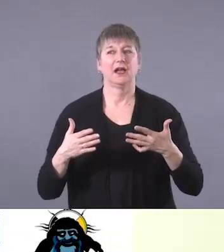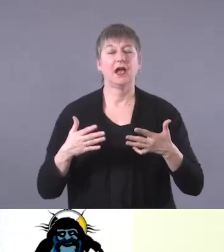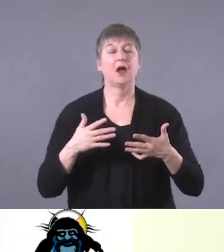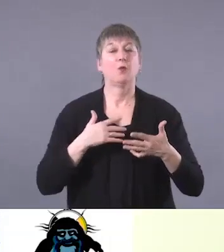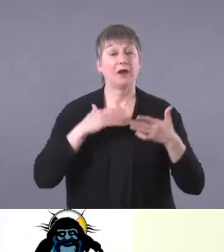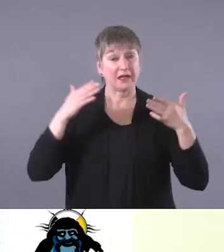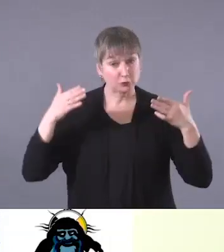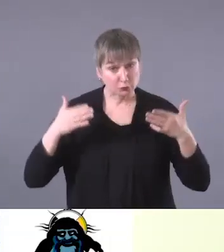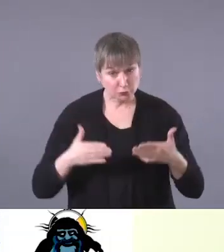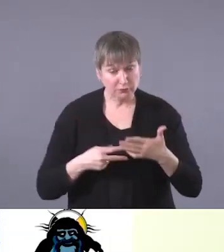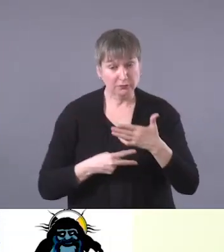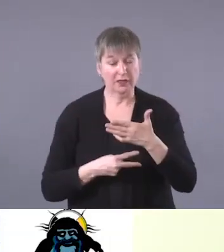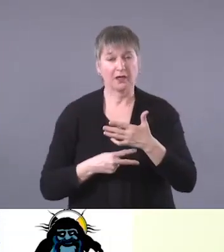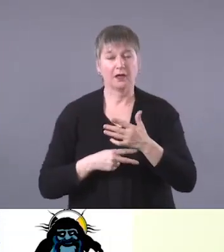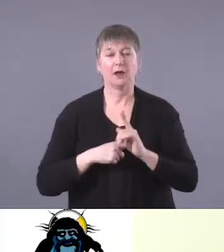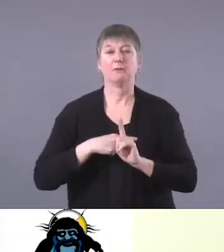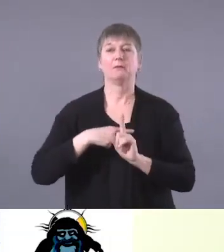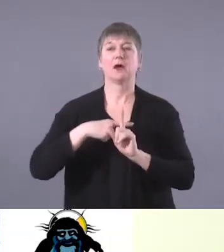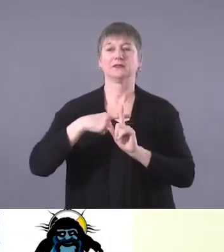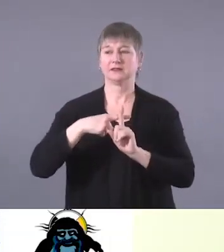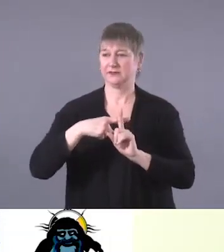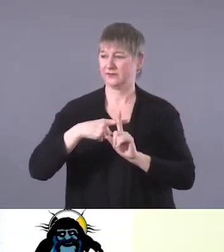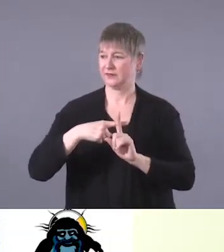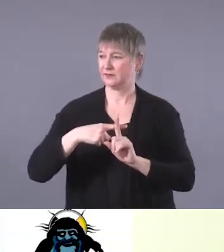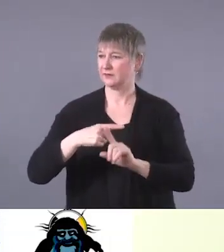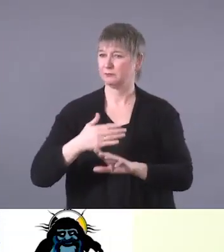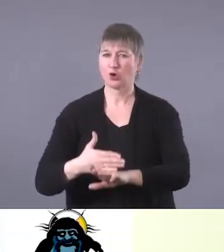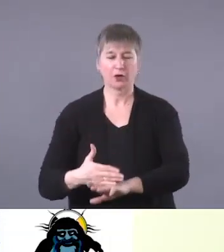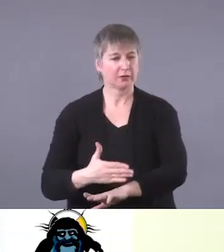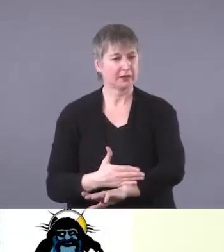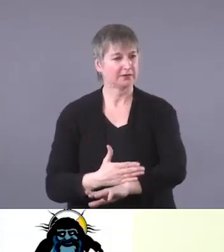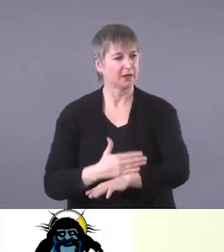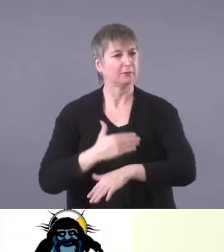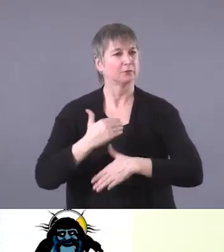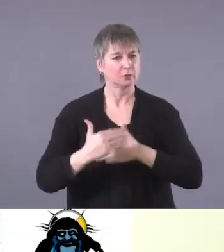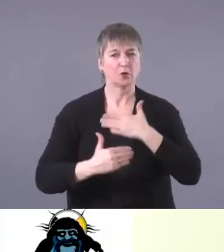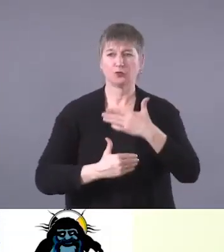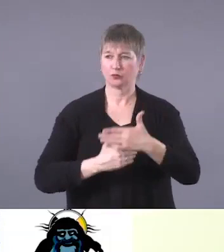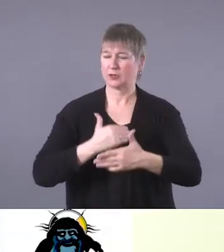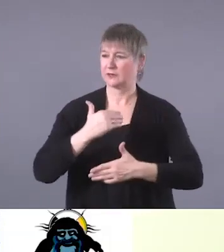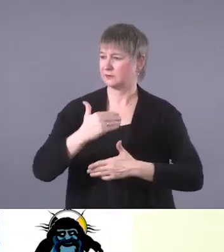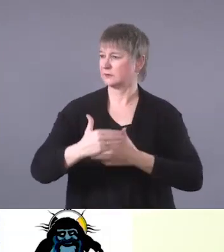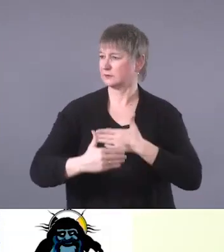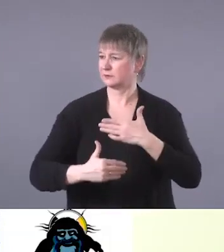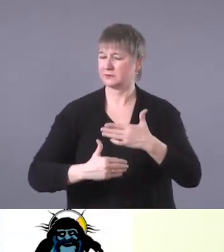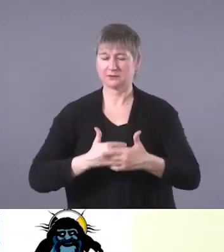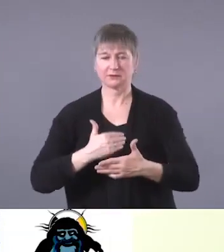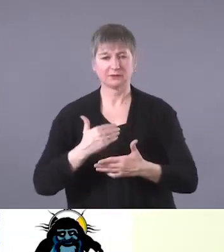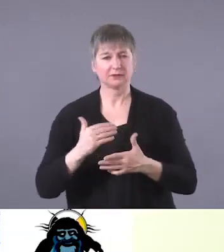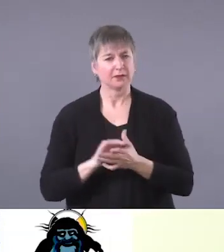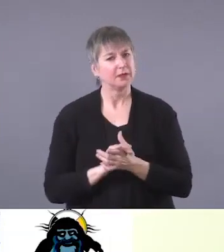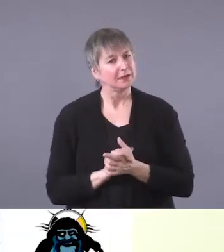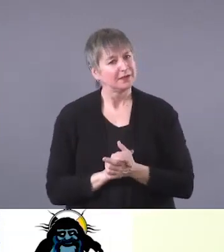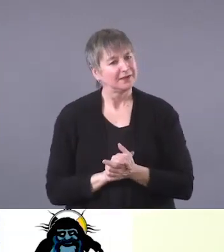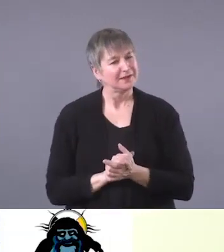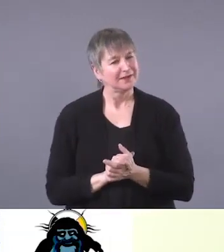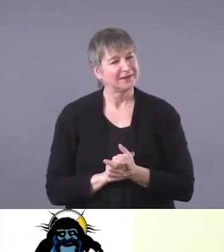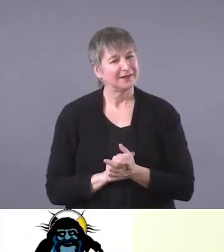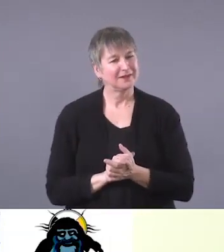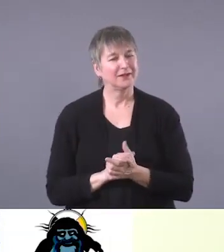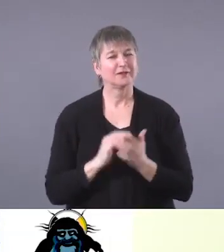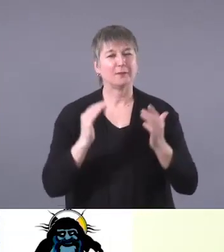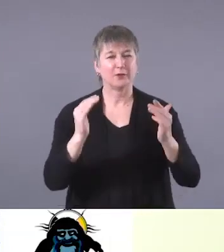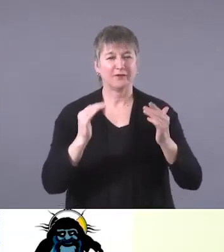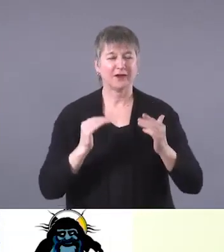positivity and progress always seem to flow within a good place. So, um, moving on to